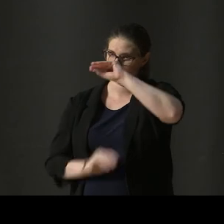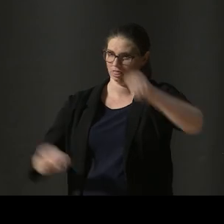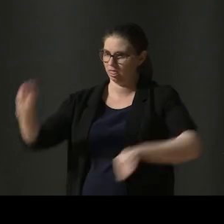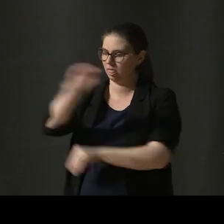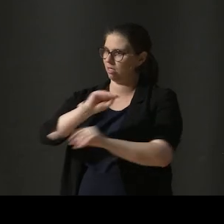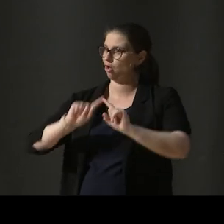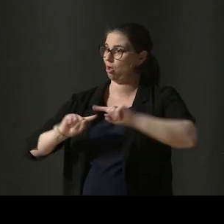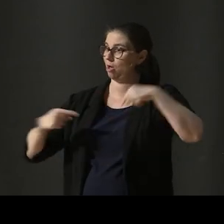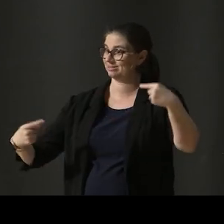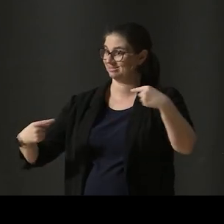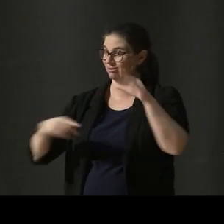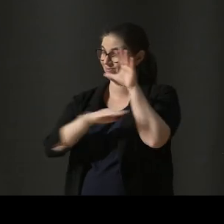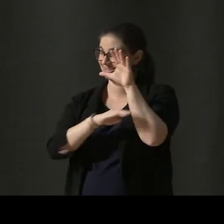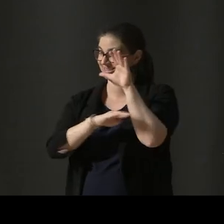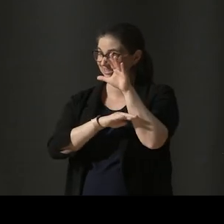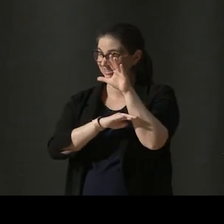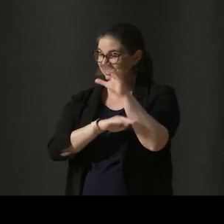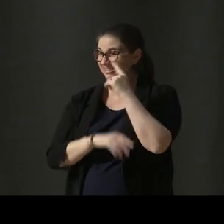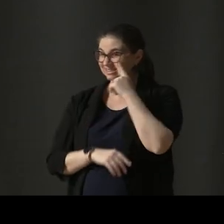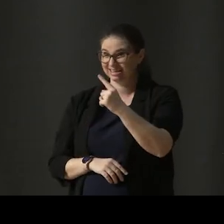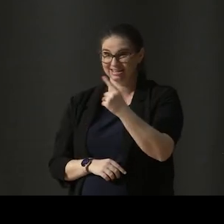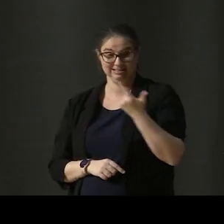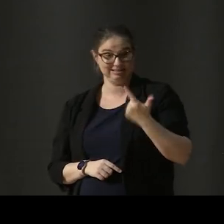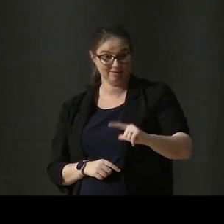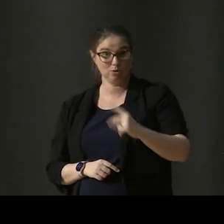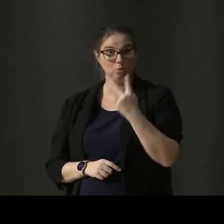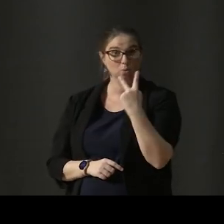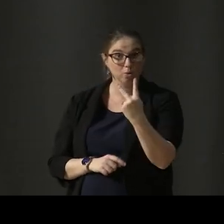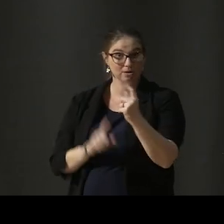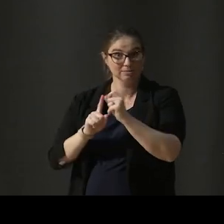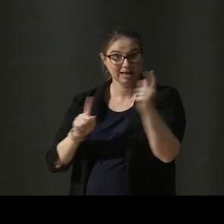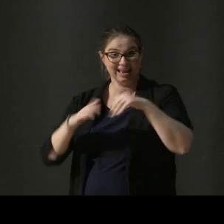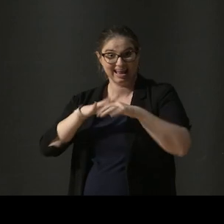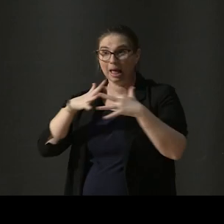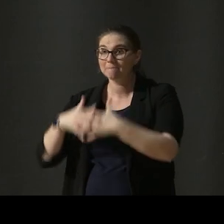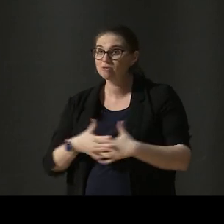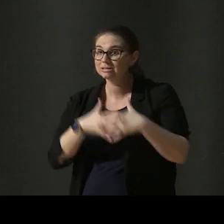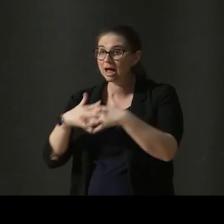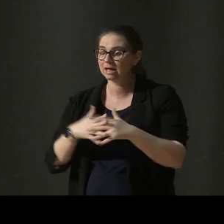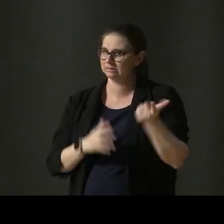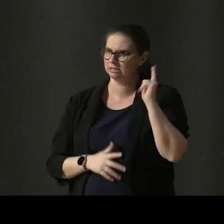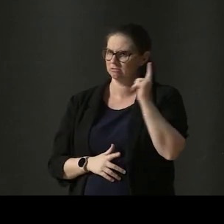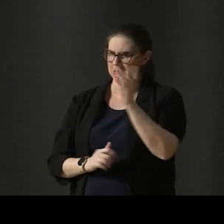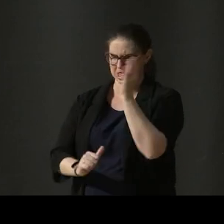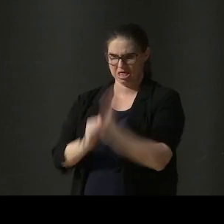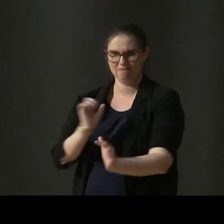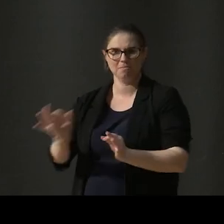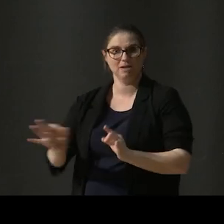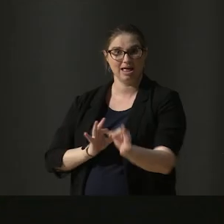upside down on the other side of the world. Notice here that 72% of the American PI have no intention of ever enrolling their